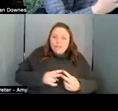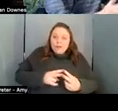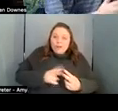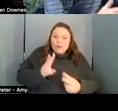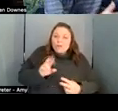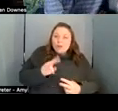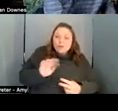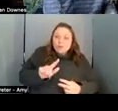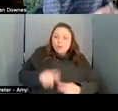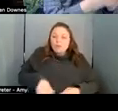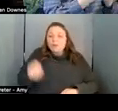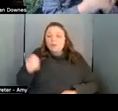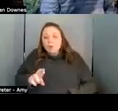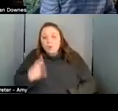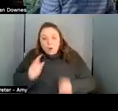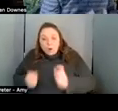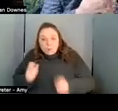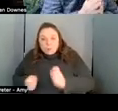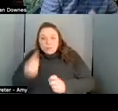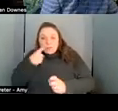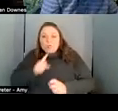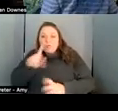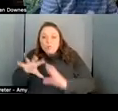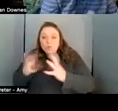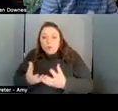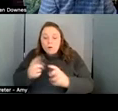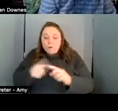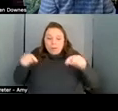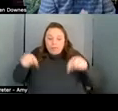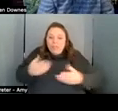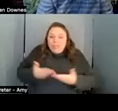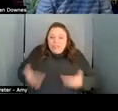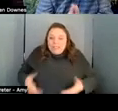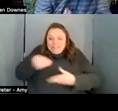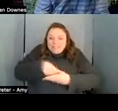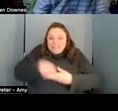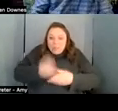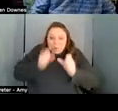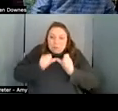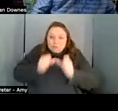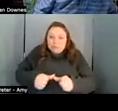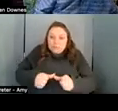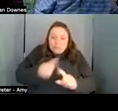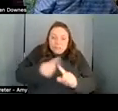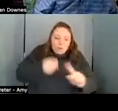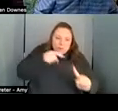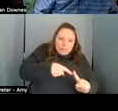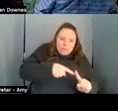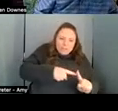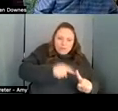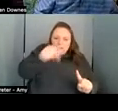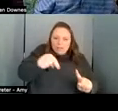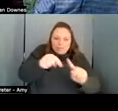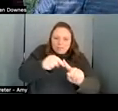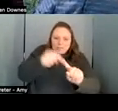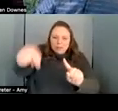to the real world where the objects persist from one environment to another what sorts of